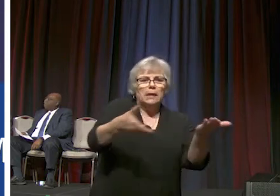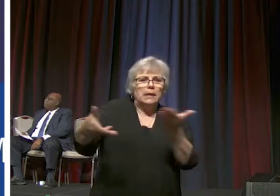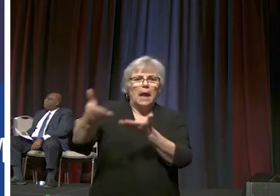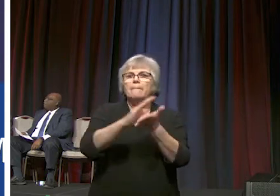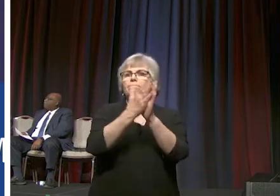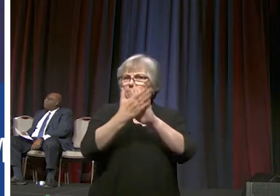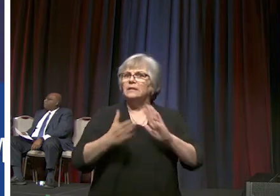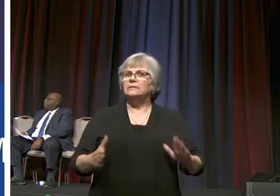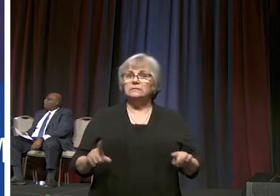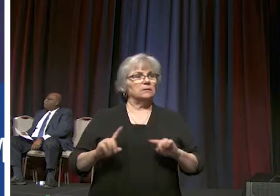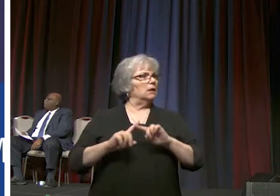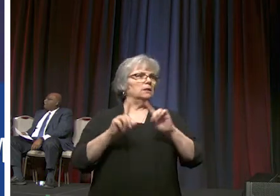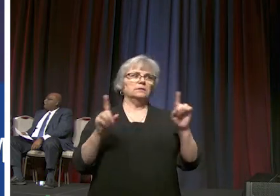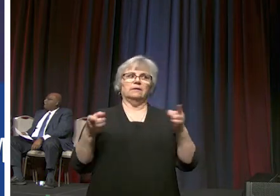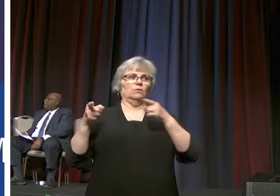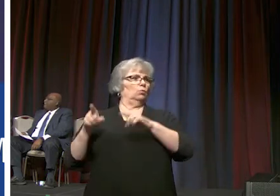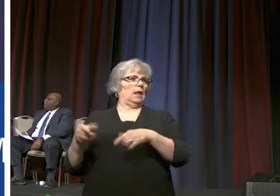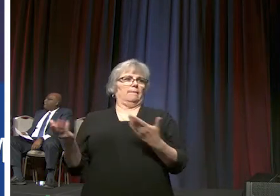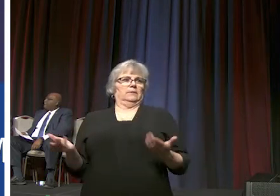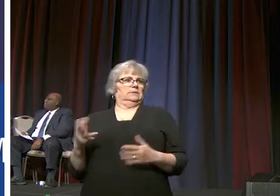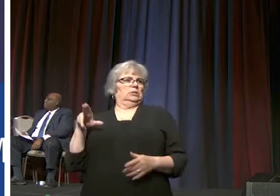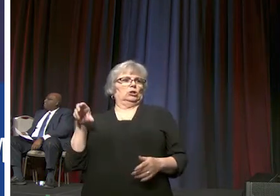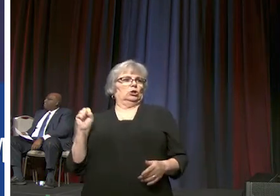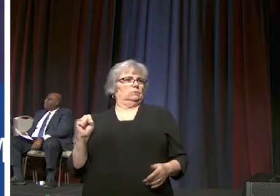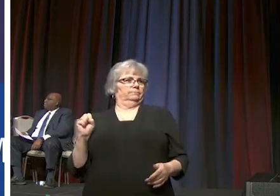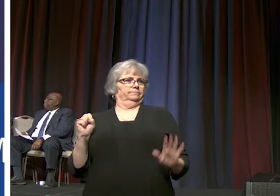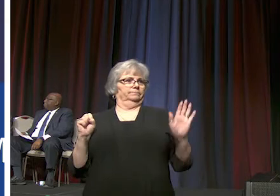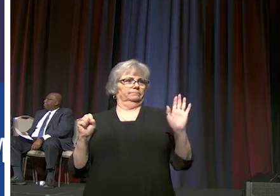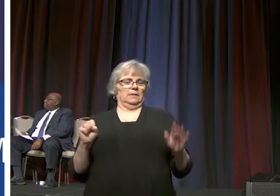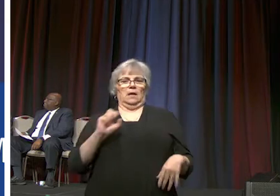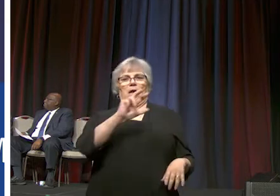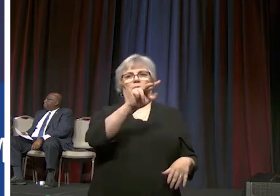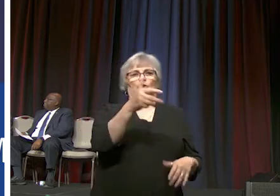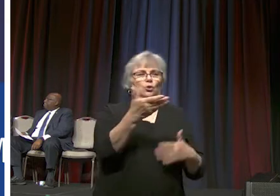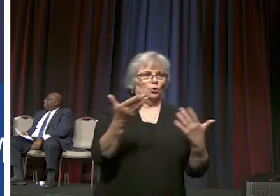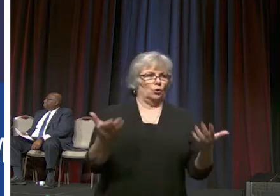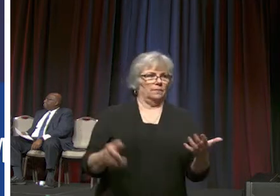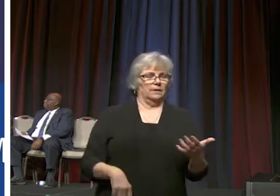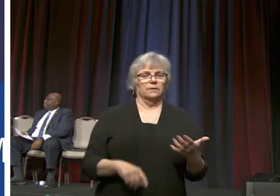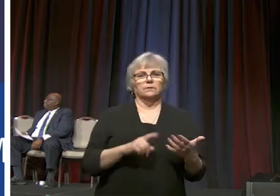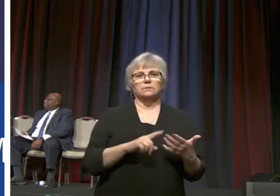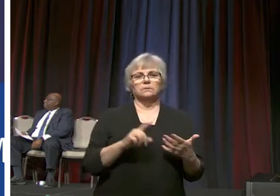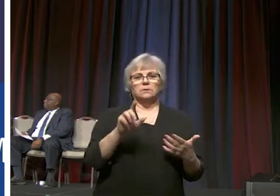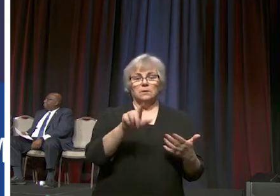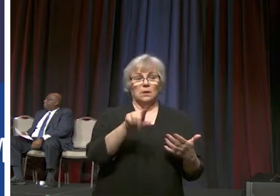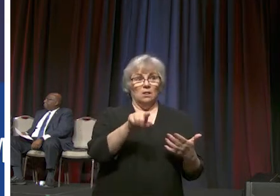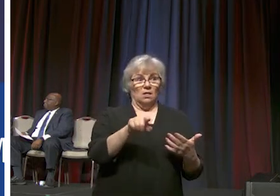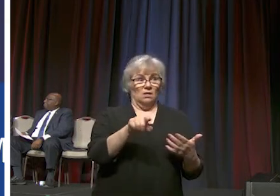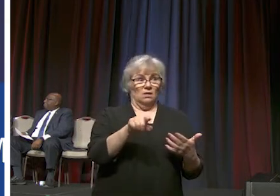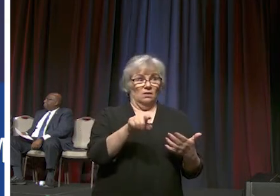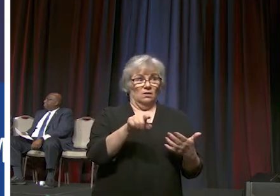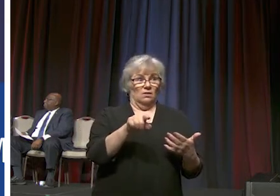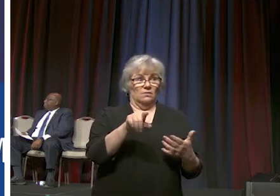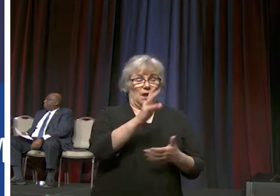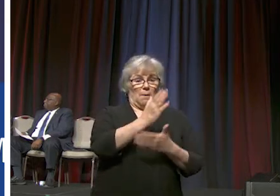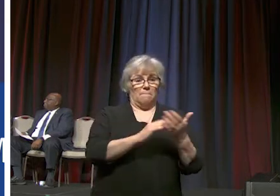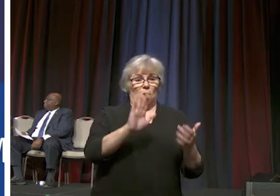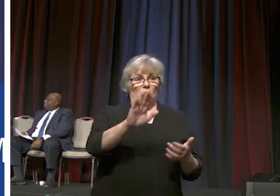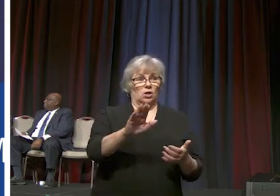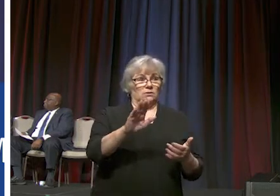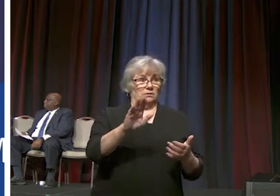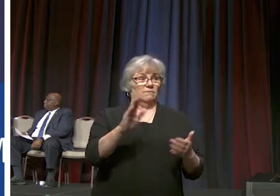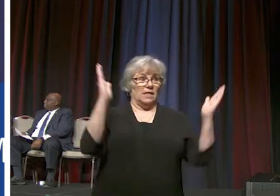very different from what happens here and the third thing is there are there are parts of their